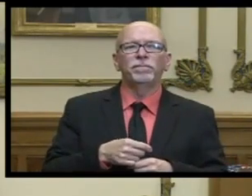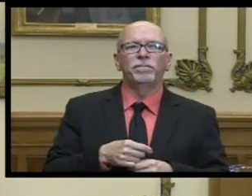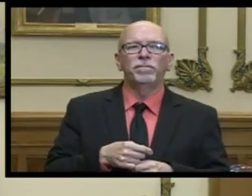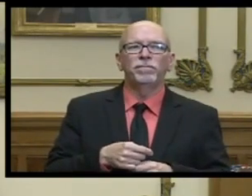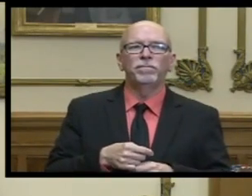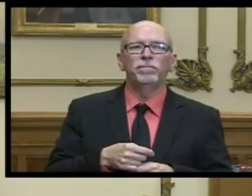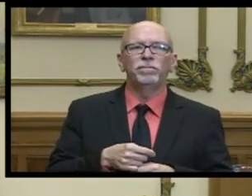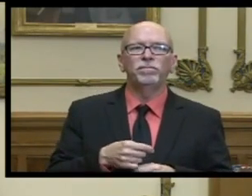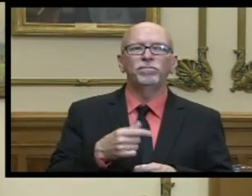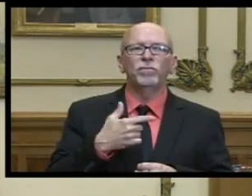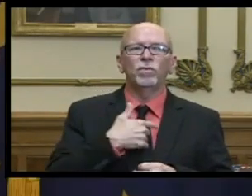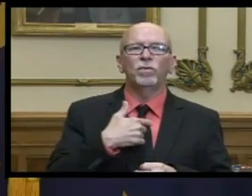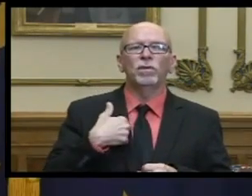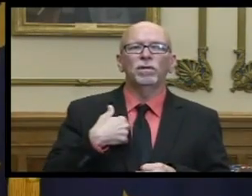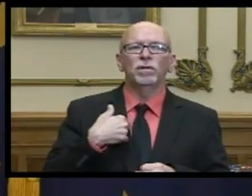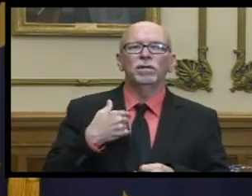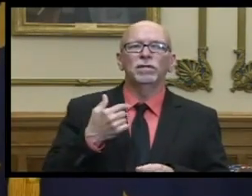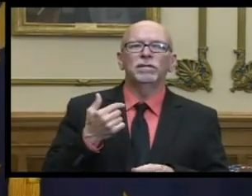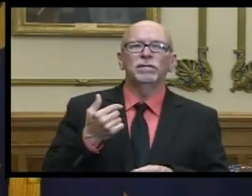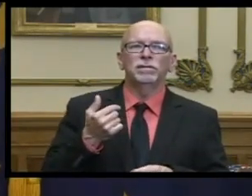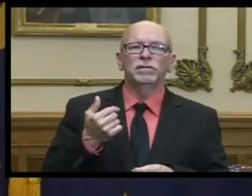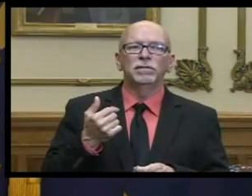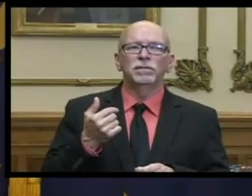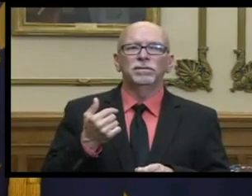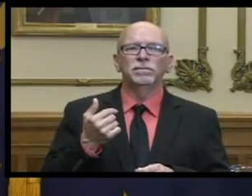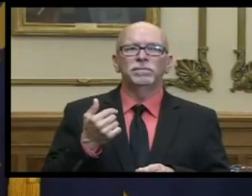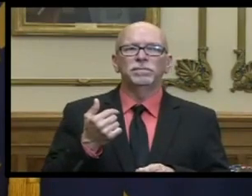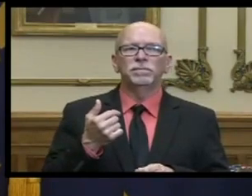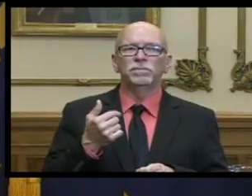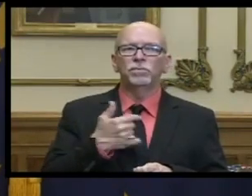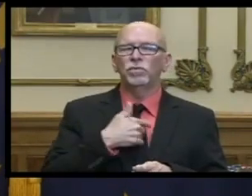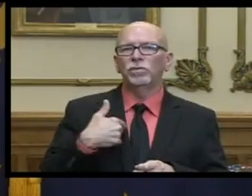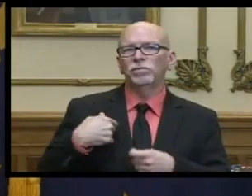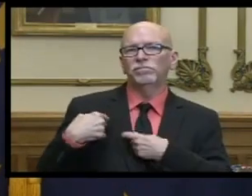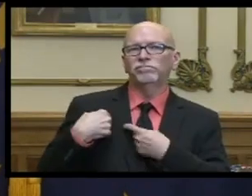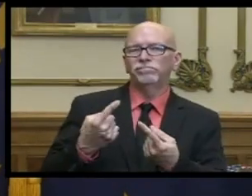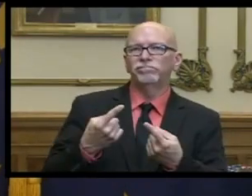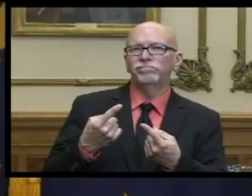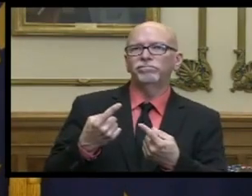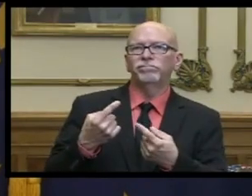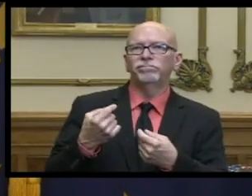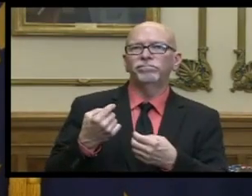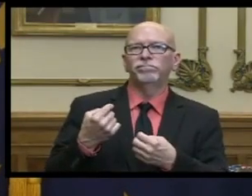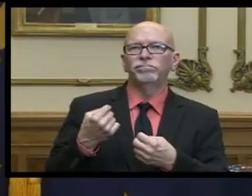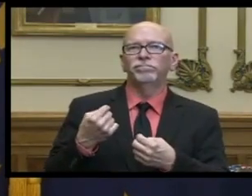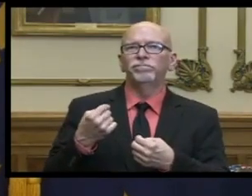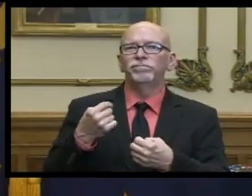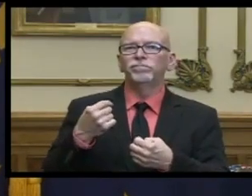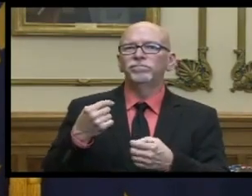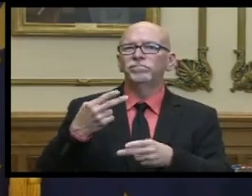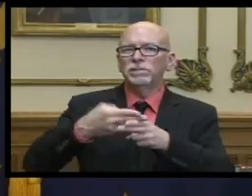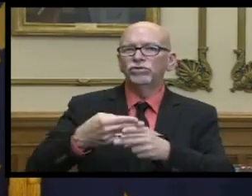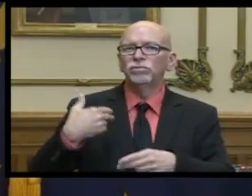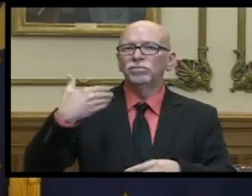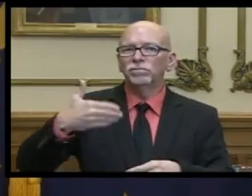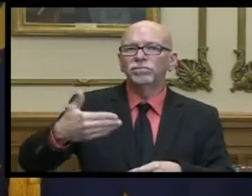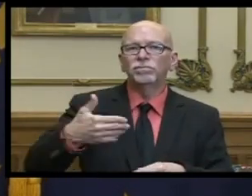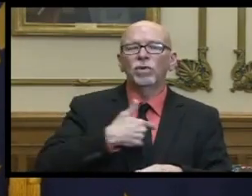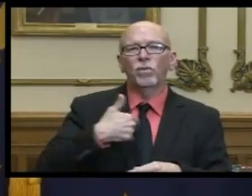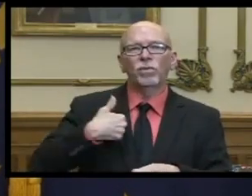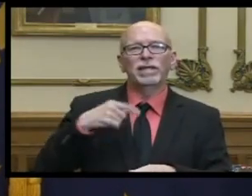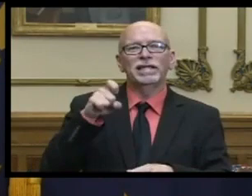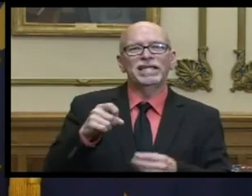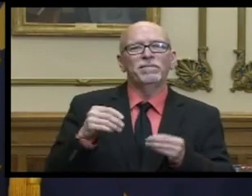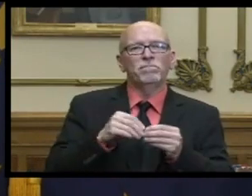um have been making our case on a regular basis that we do need